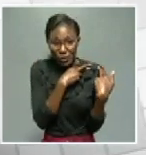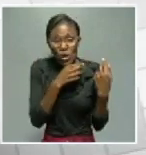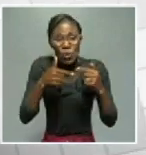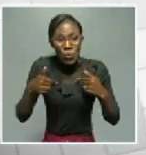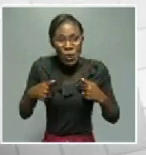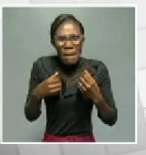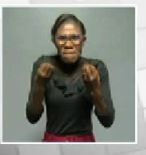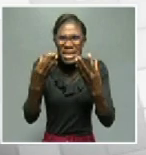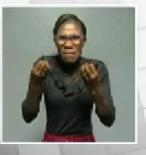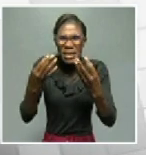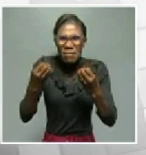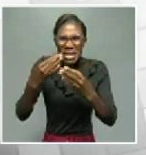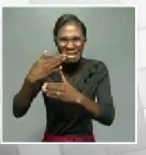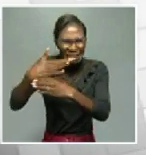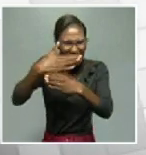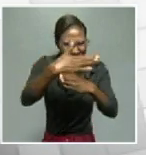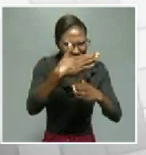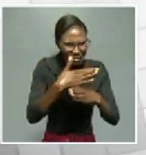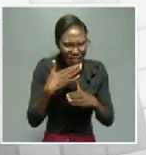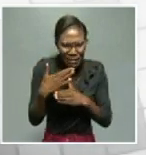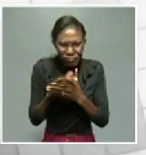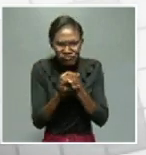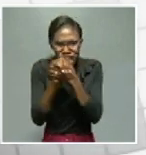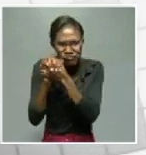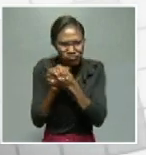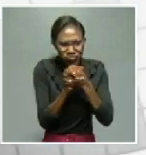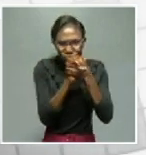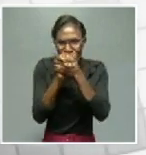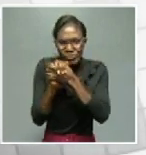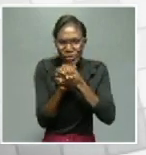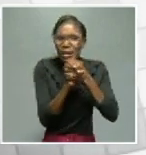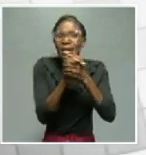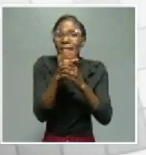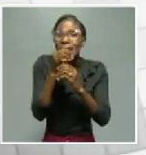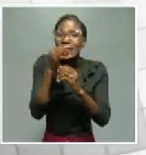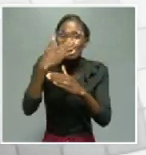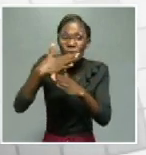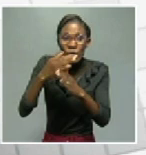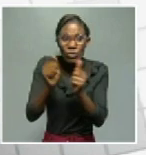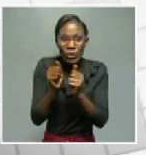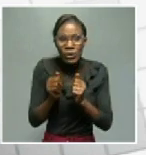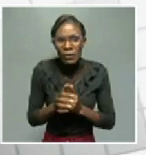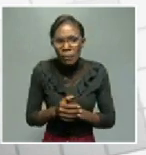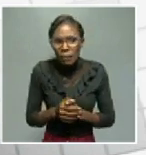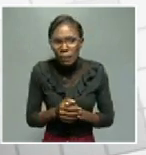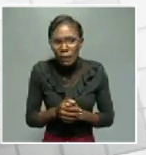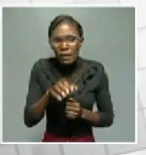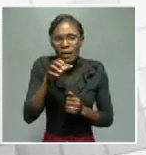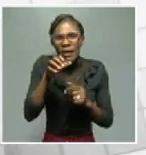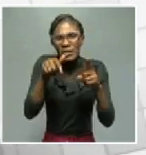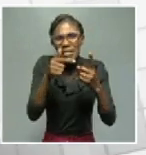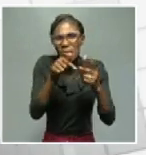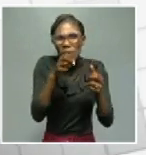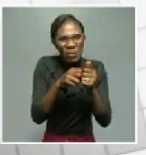effort together, the defense forces and everybody else, for us to fight these locusts successfully. As we are talking, the locusts is a thing of the past.